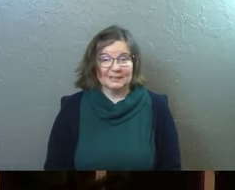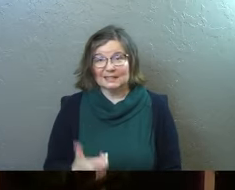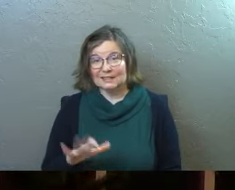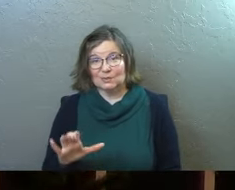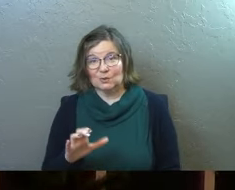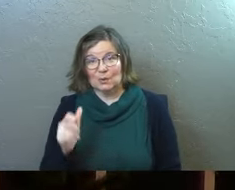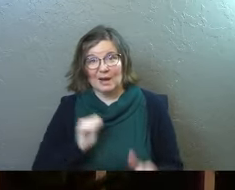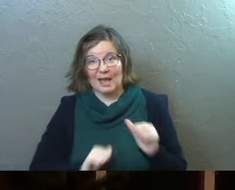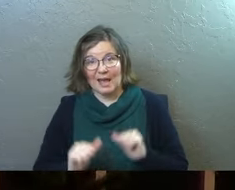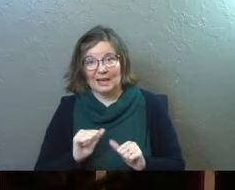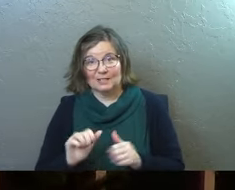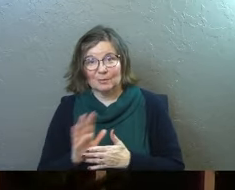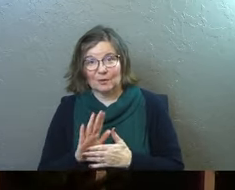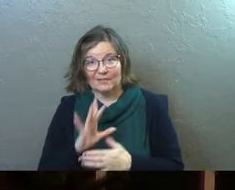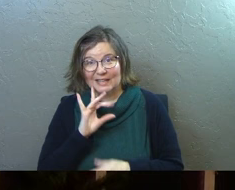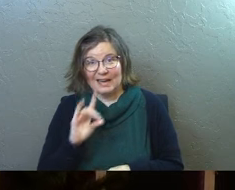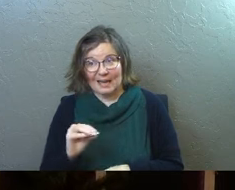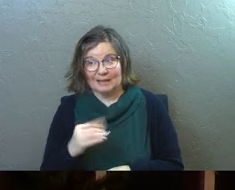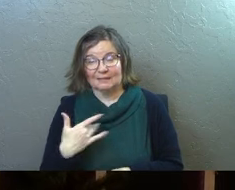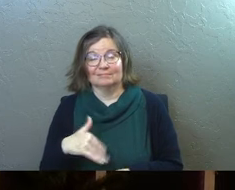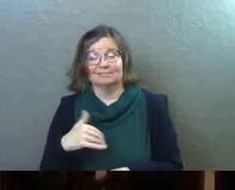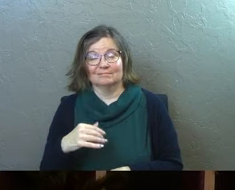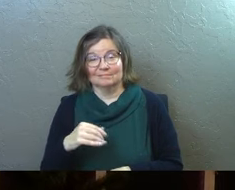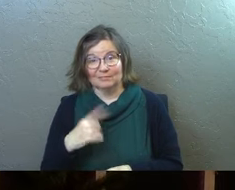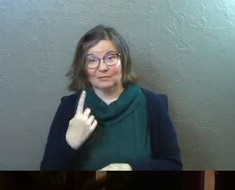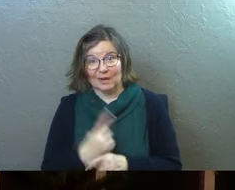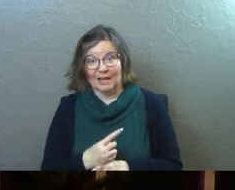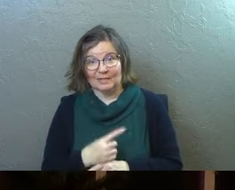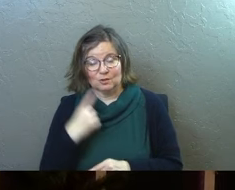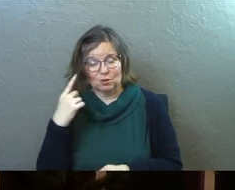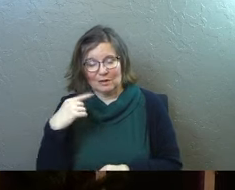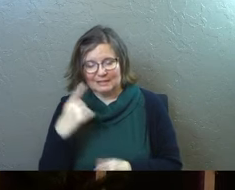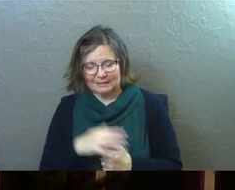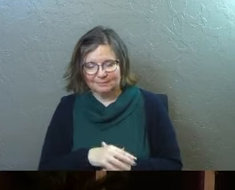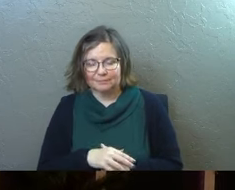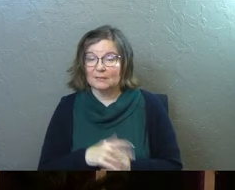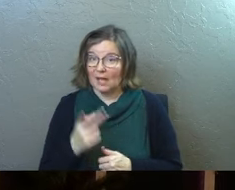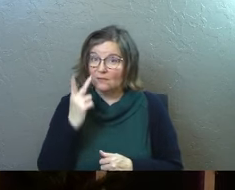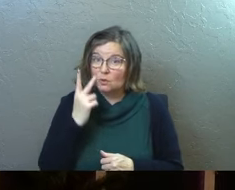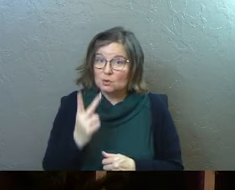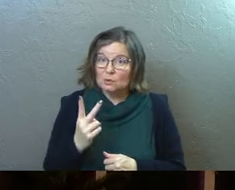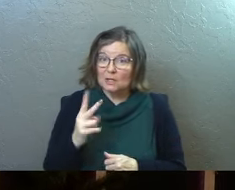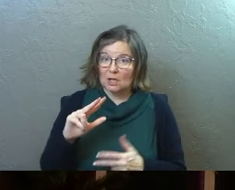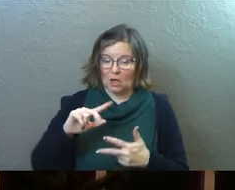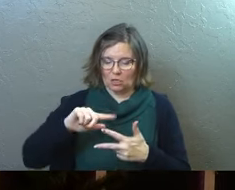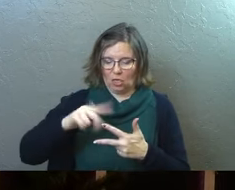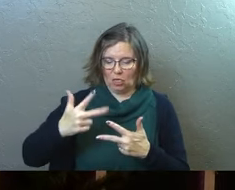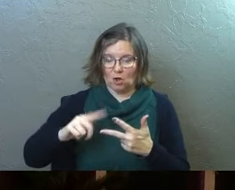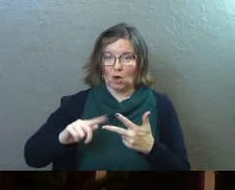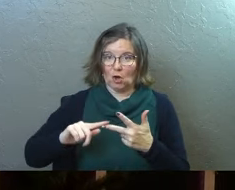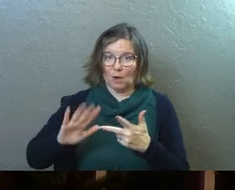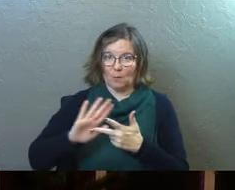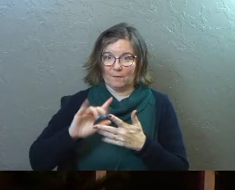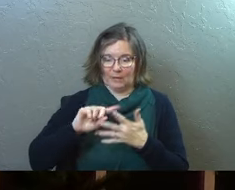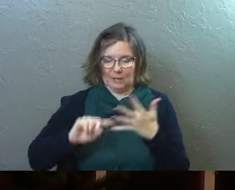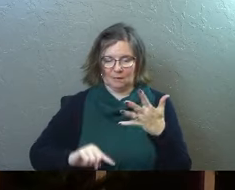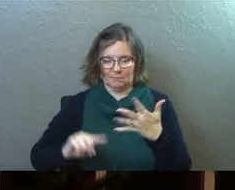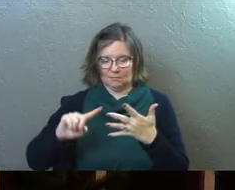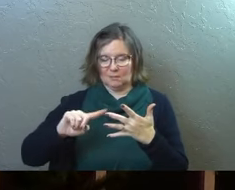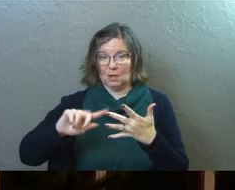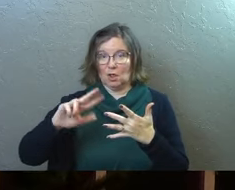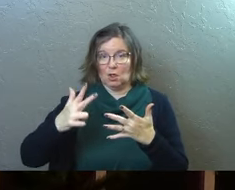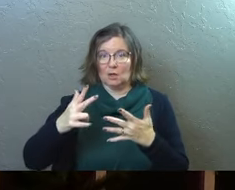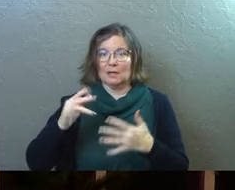Still doing action movies at 80. What a marvel, right? Crazy. Have you seen the third movie, Indiana Jones and the